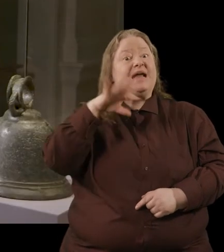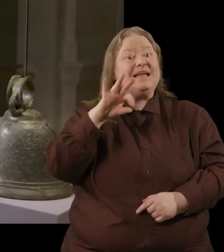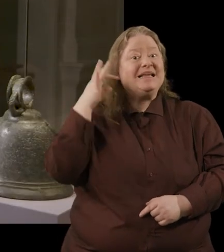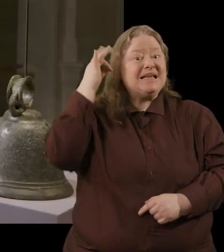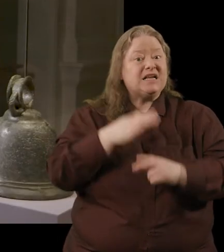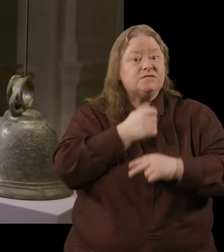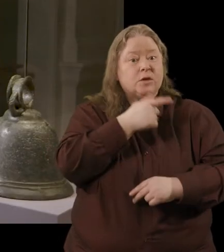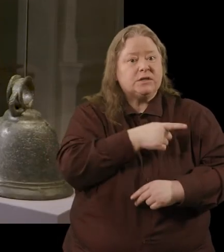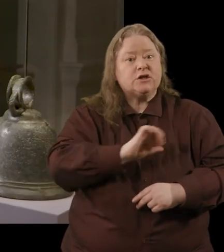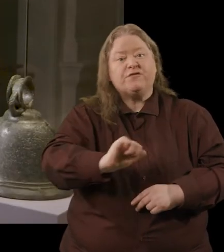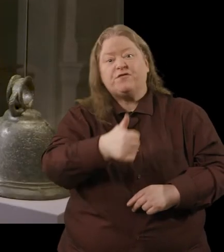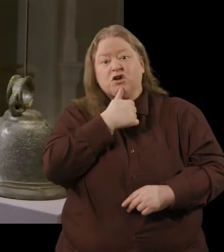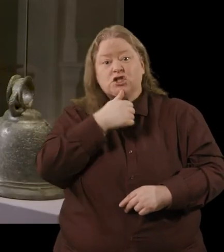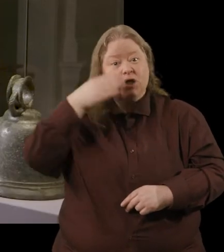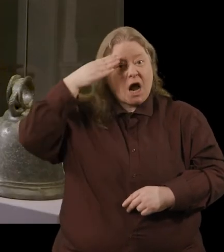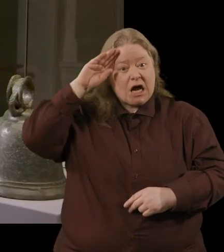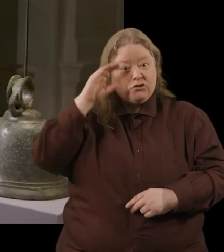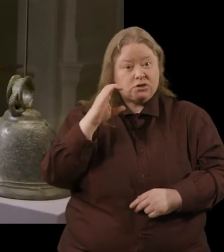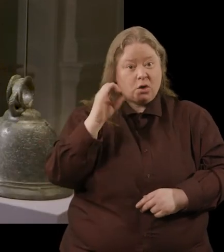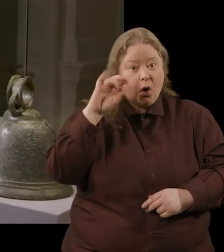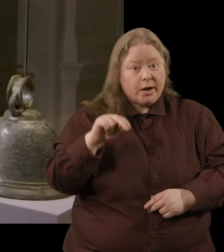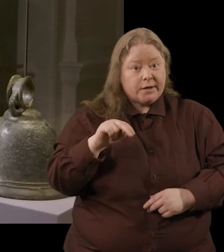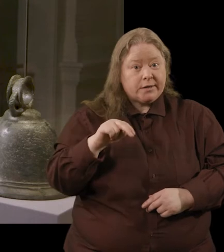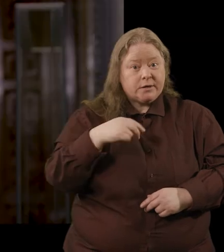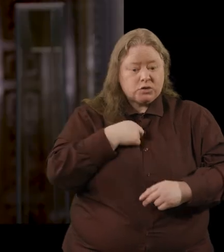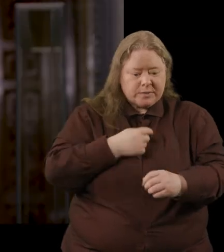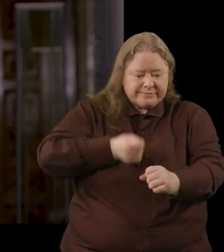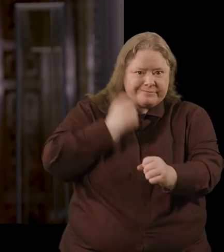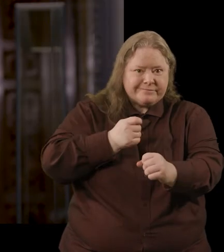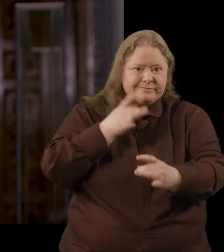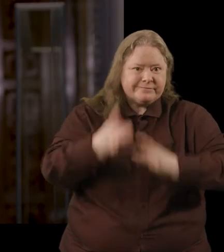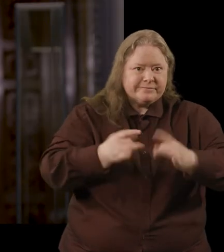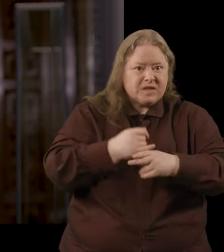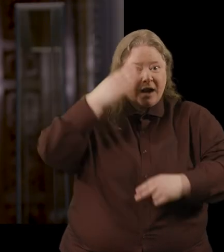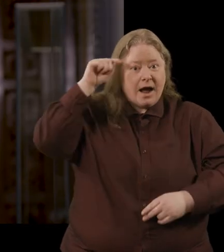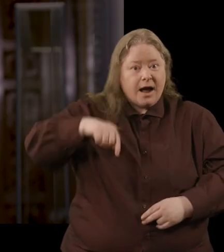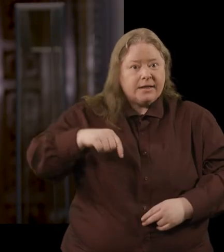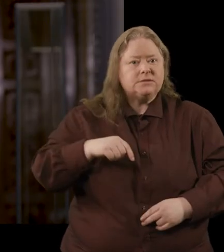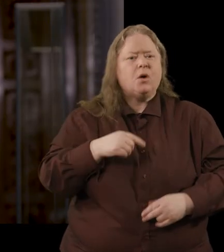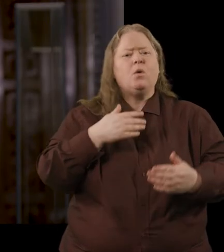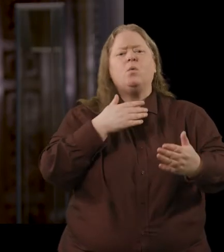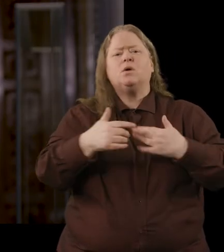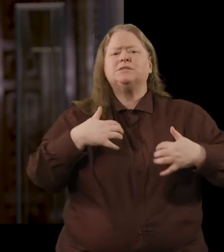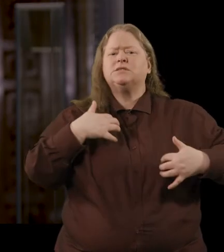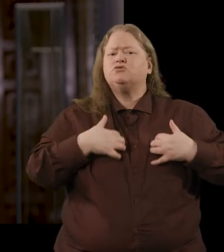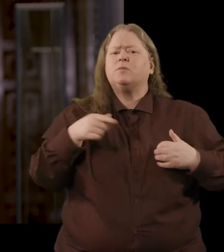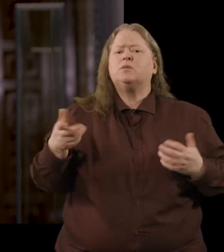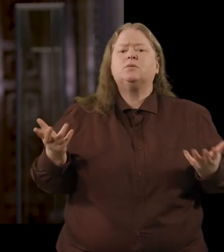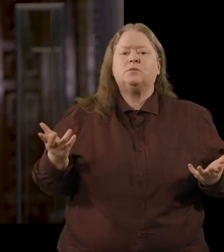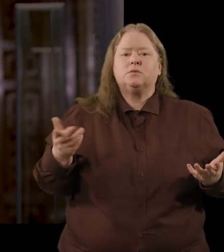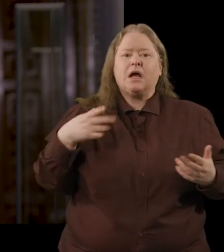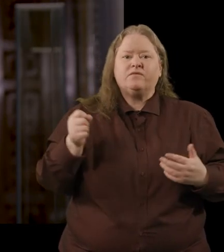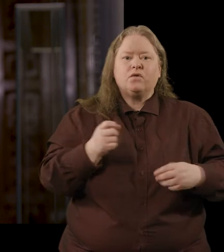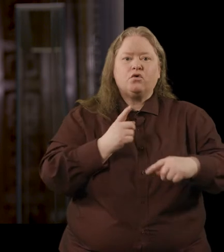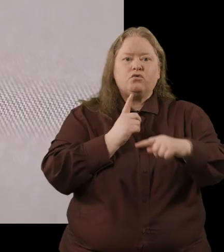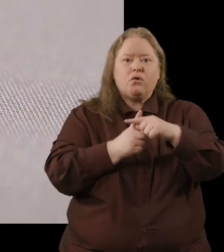and it's the first irish coinage first coin to be minted in ireland and it's um what's interesting about it is it actually has